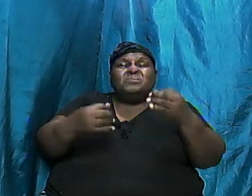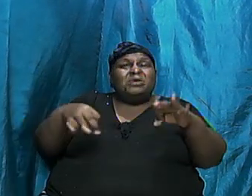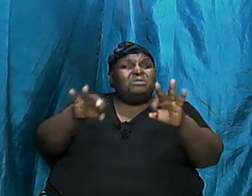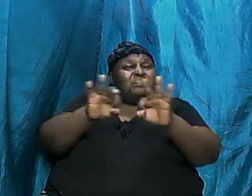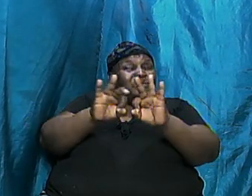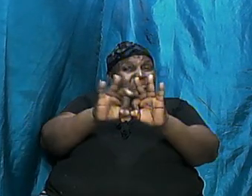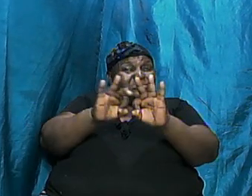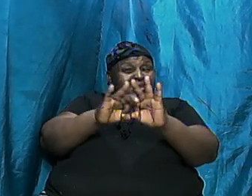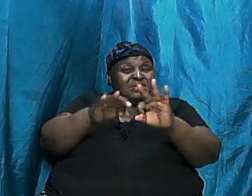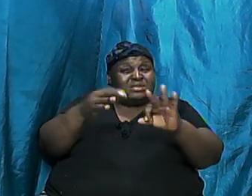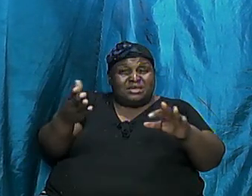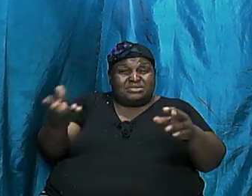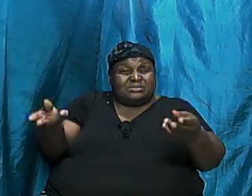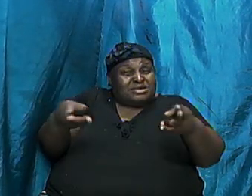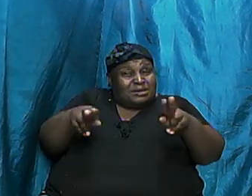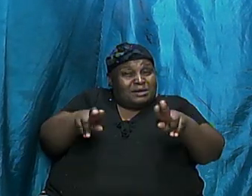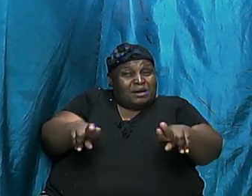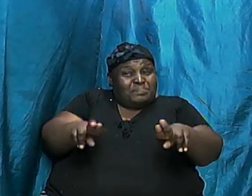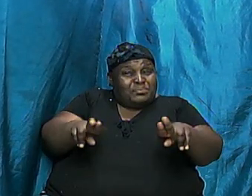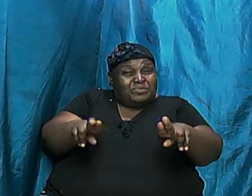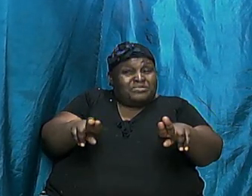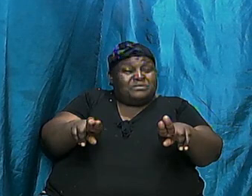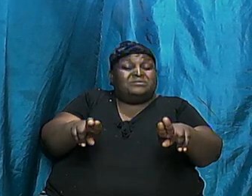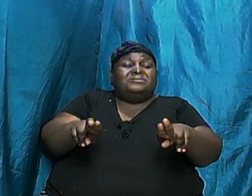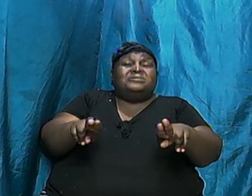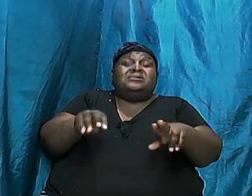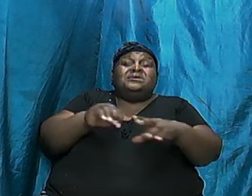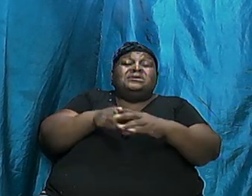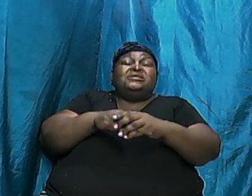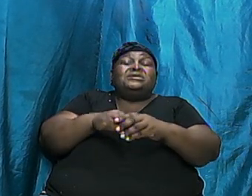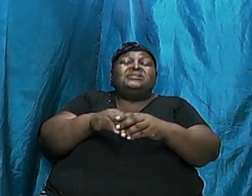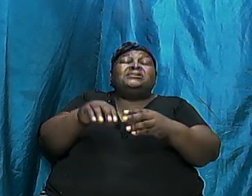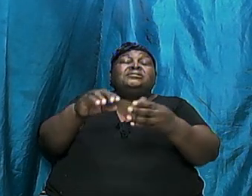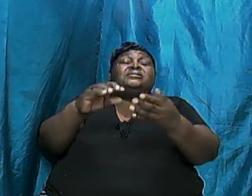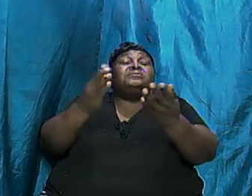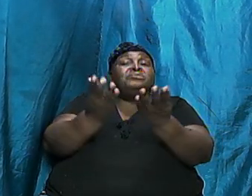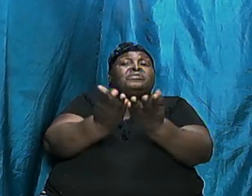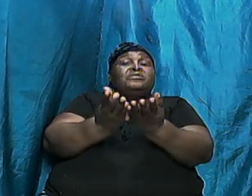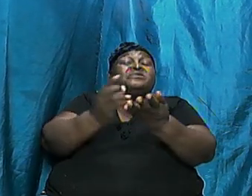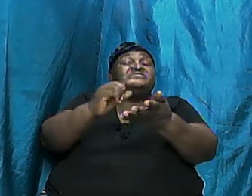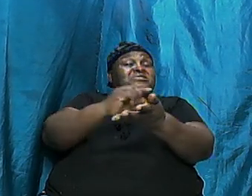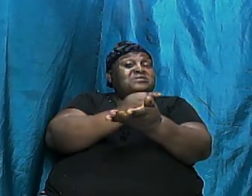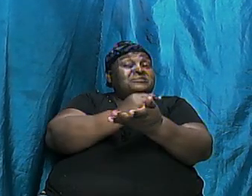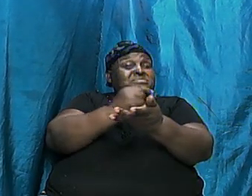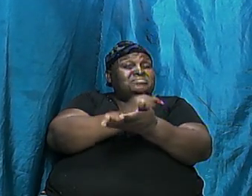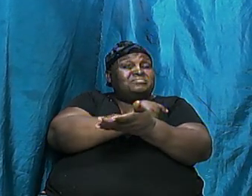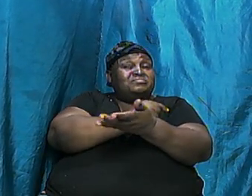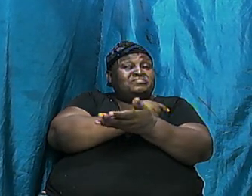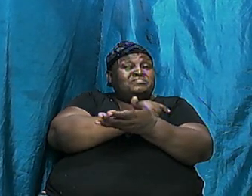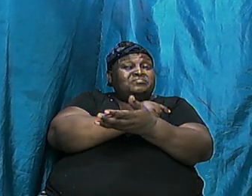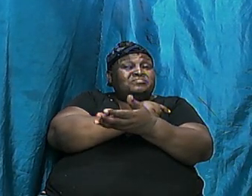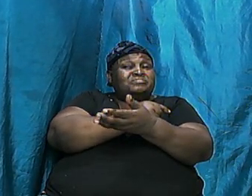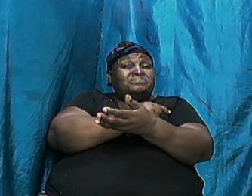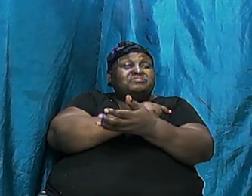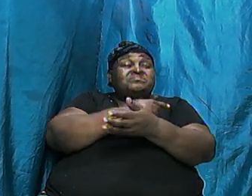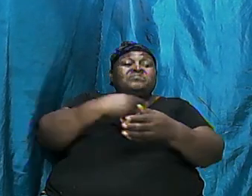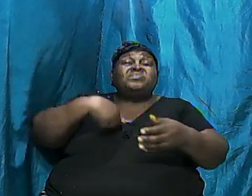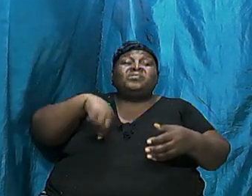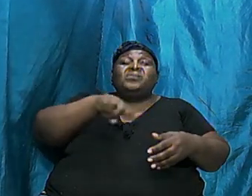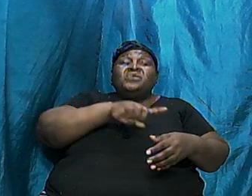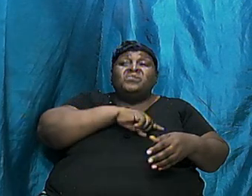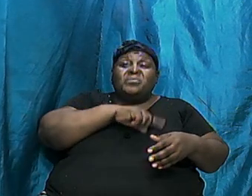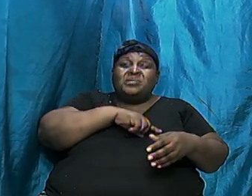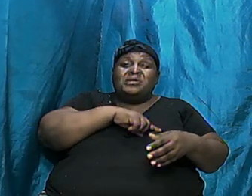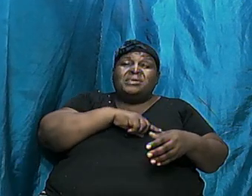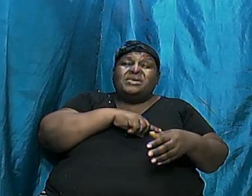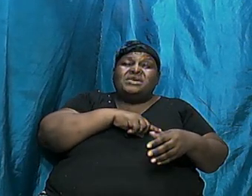critical things that happened in the book and by doing that we get a good feel